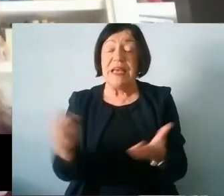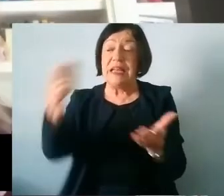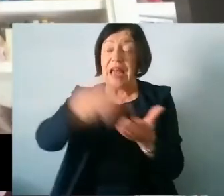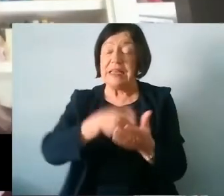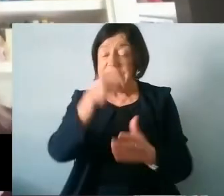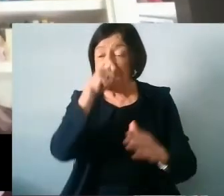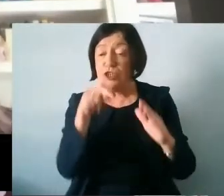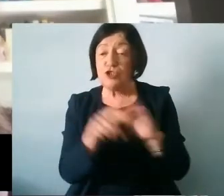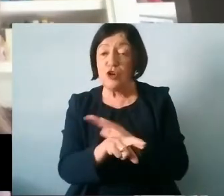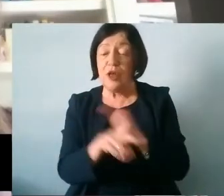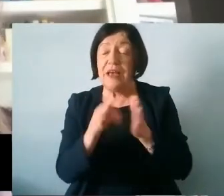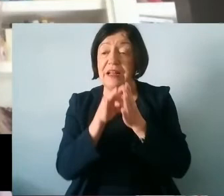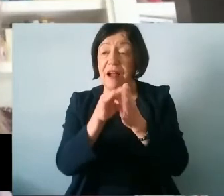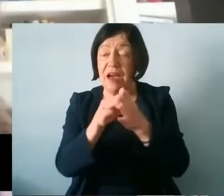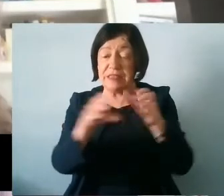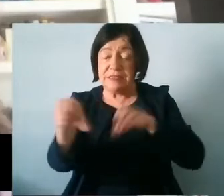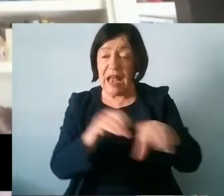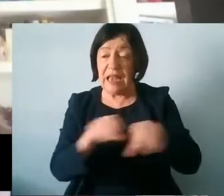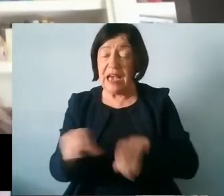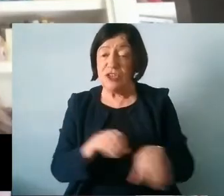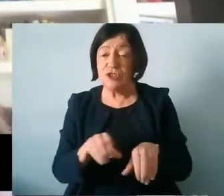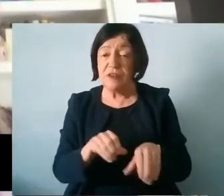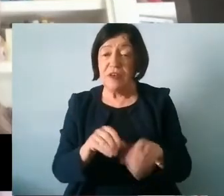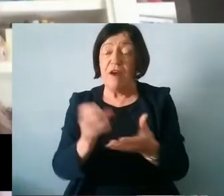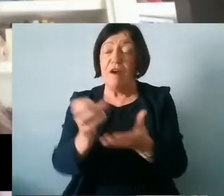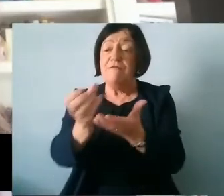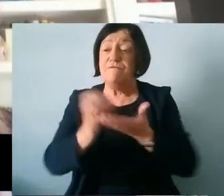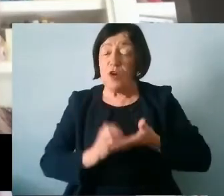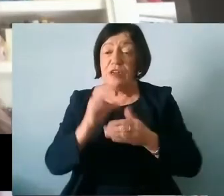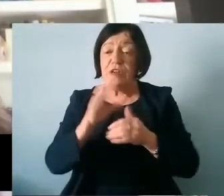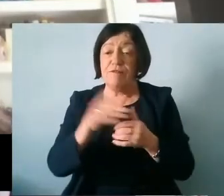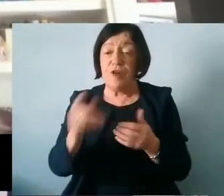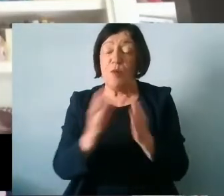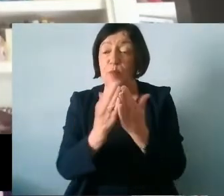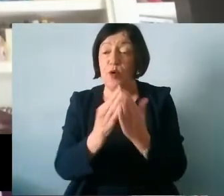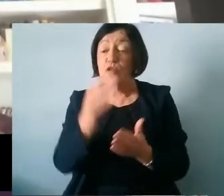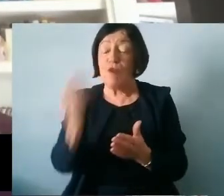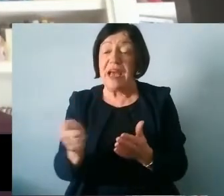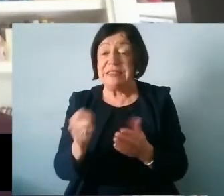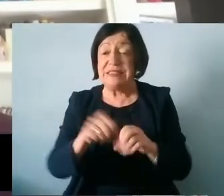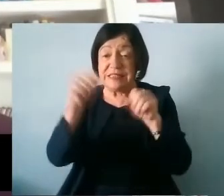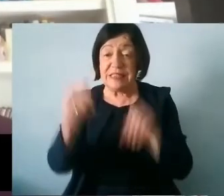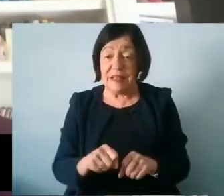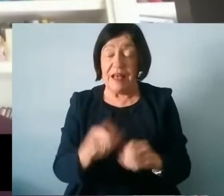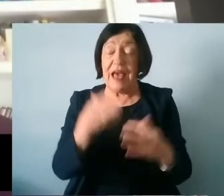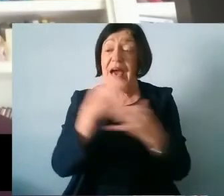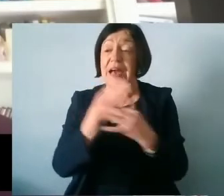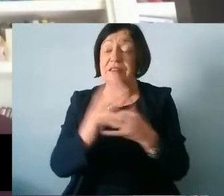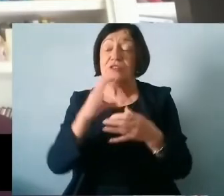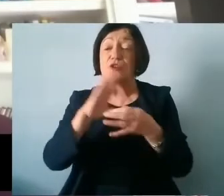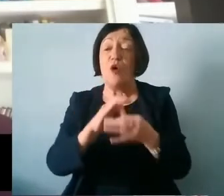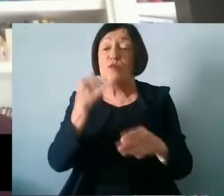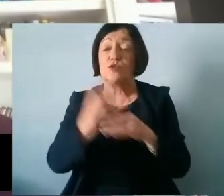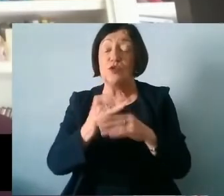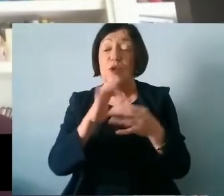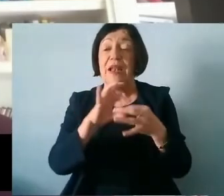and guidance allocation. Funding for book grant schemes, access to homeschool community liaison